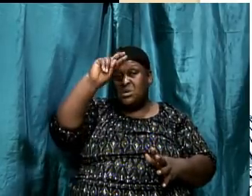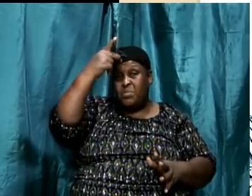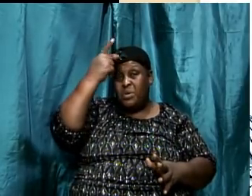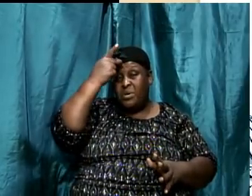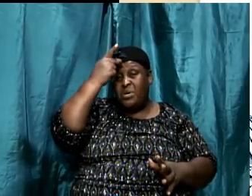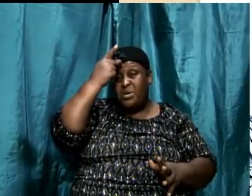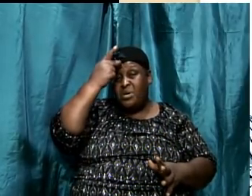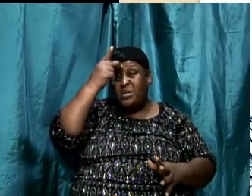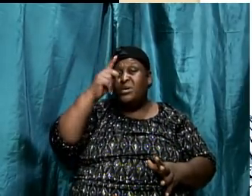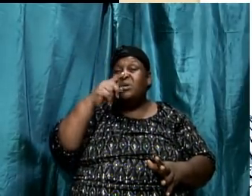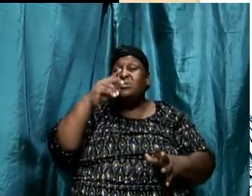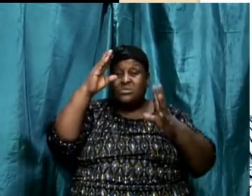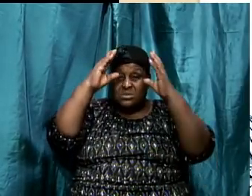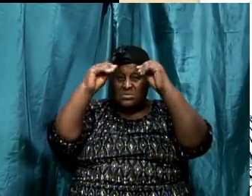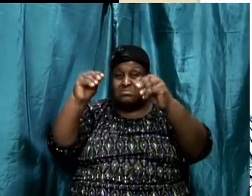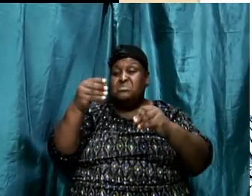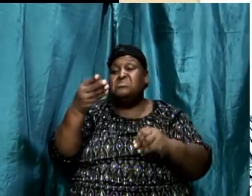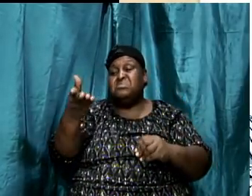Amen.